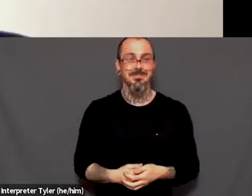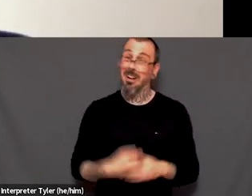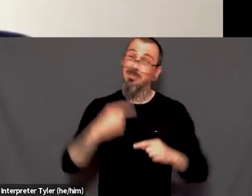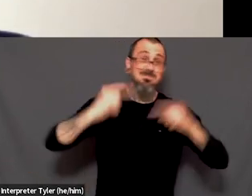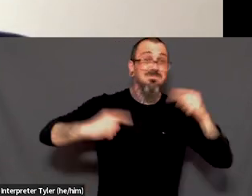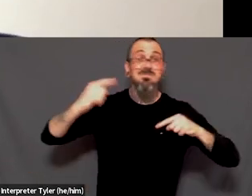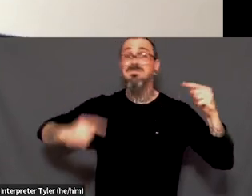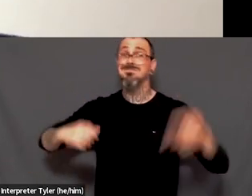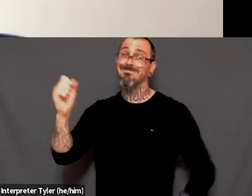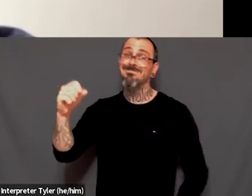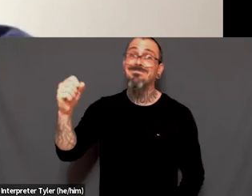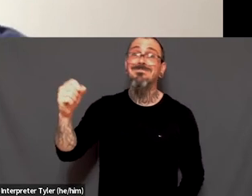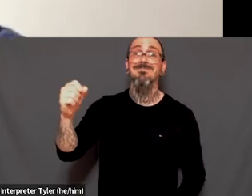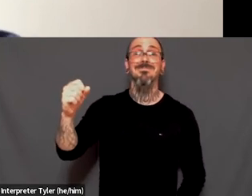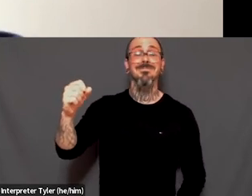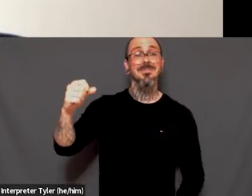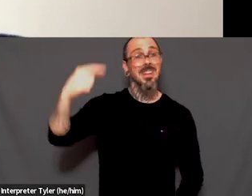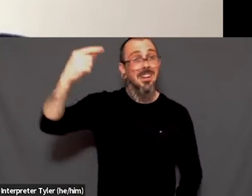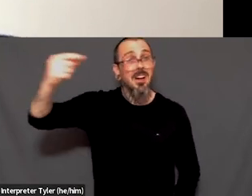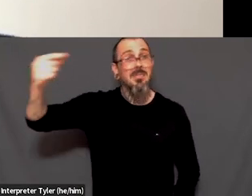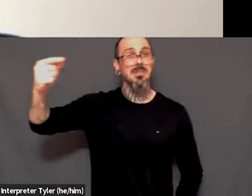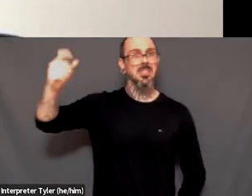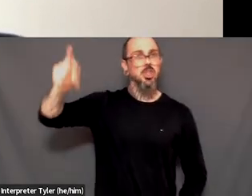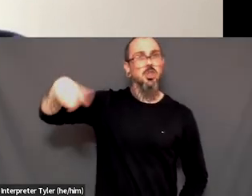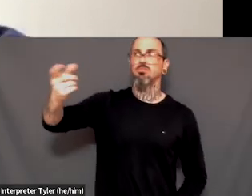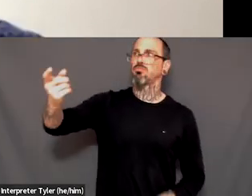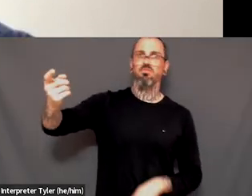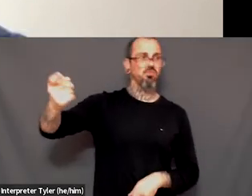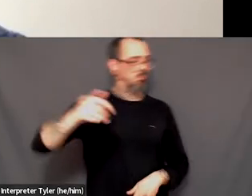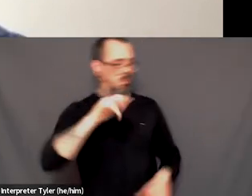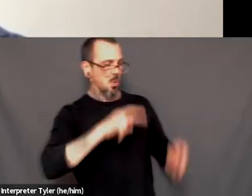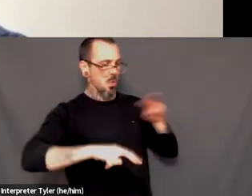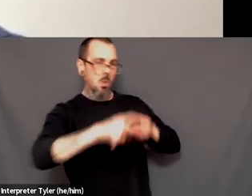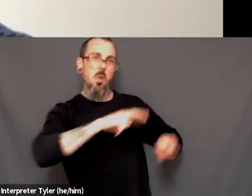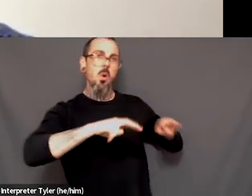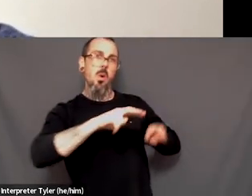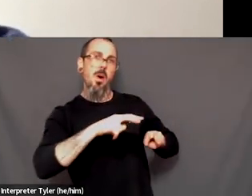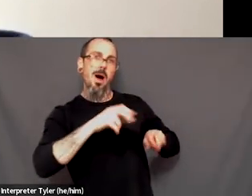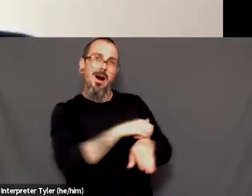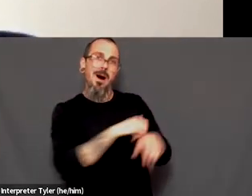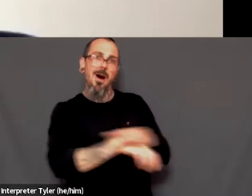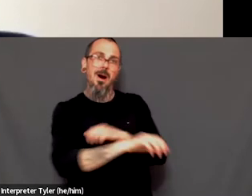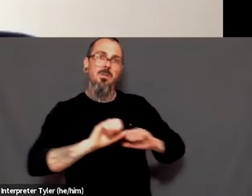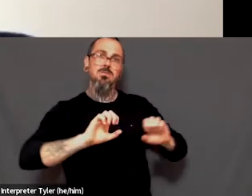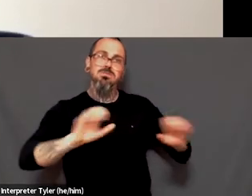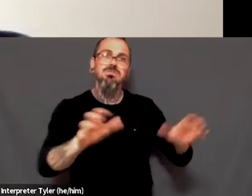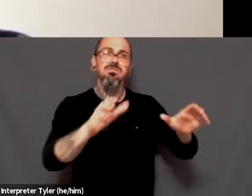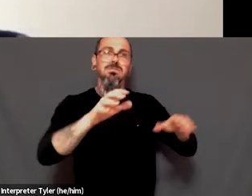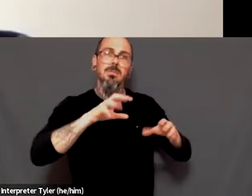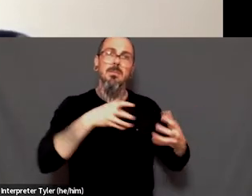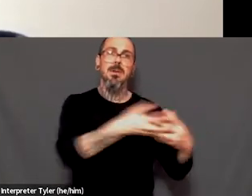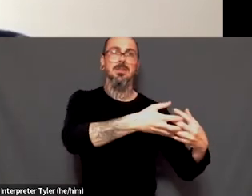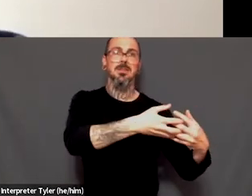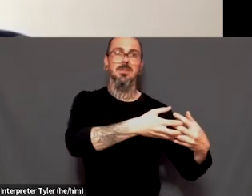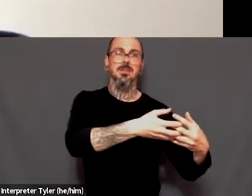um, governments should be responsive to us. And so it is in terms of things like a health care crisis, which relates